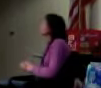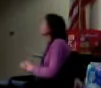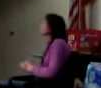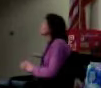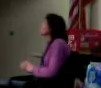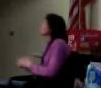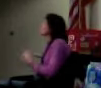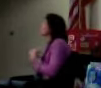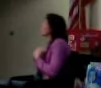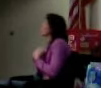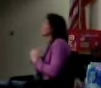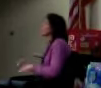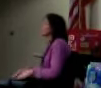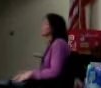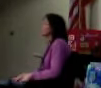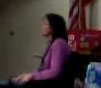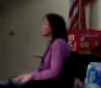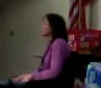You can have this later.